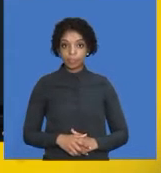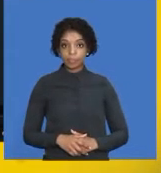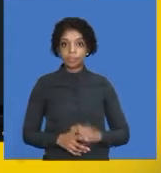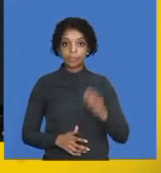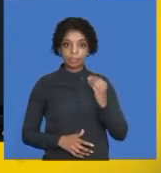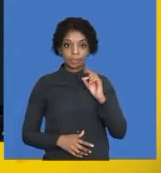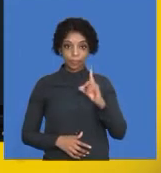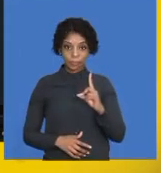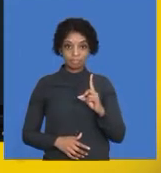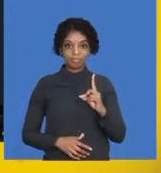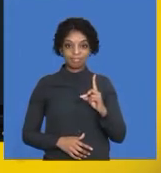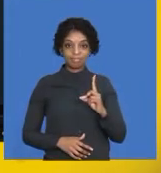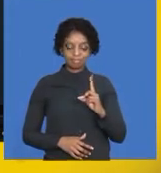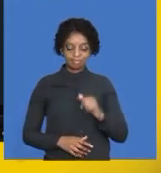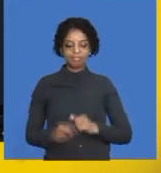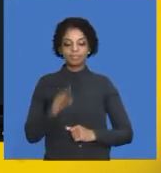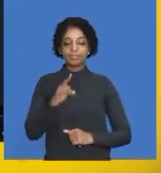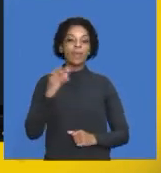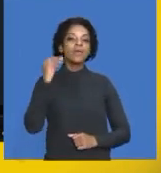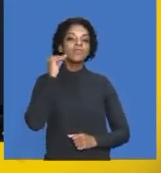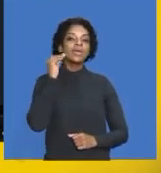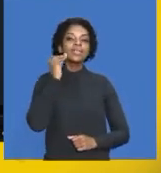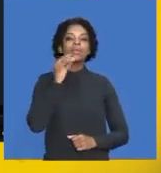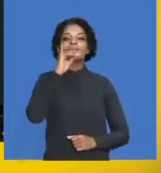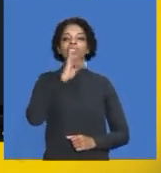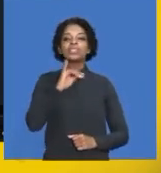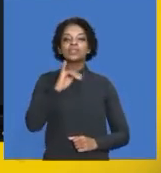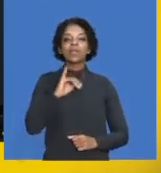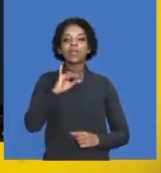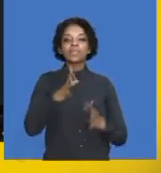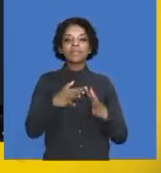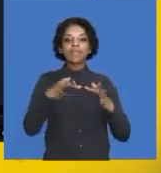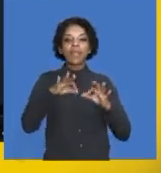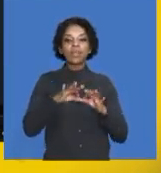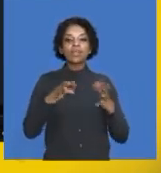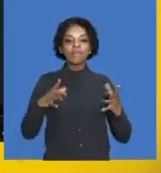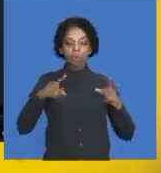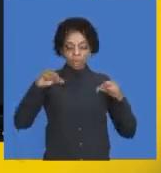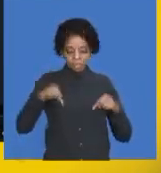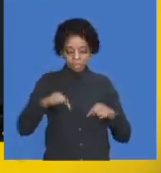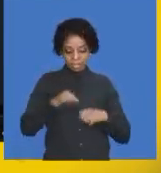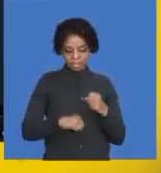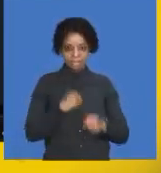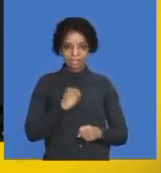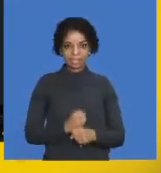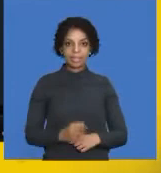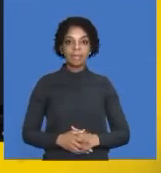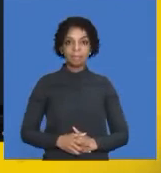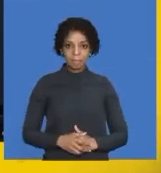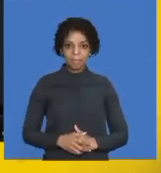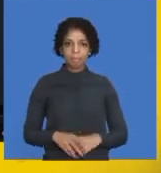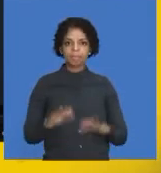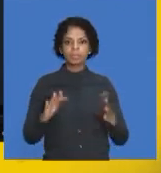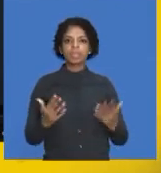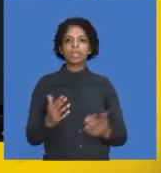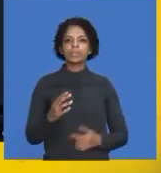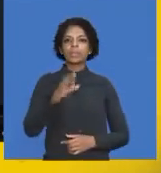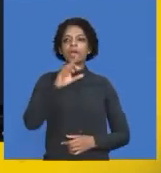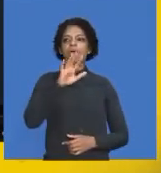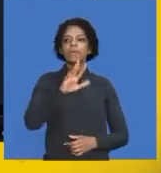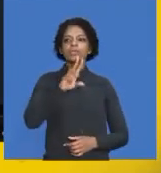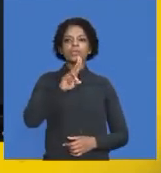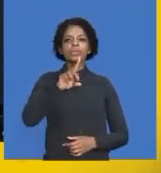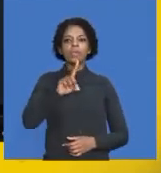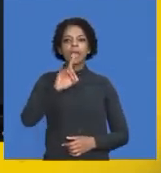So, step number one. Find out the insurance value for this year. And you do that by taking the 121